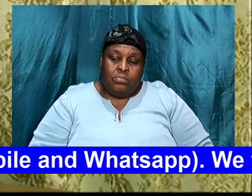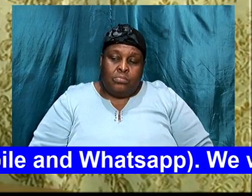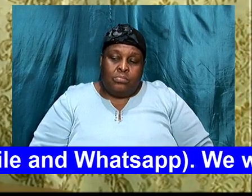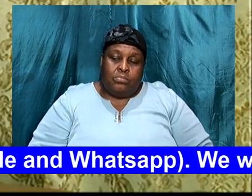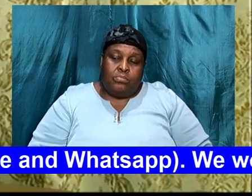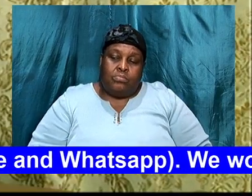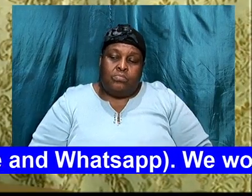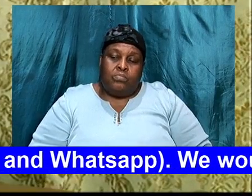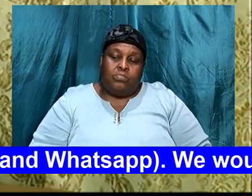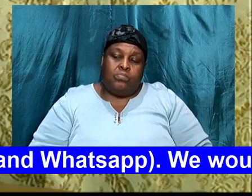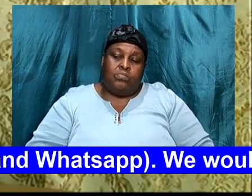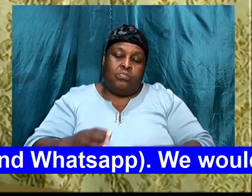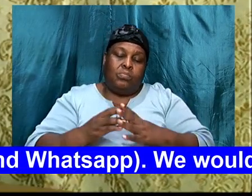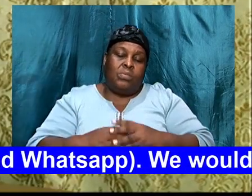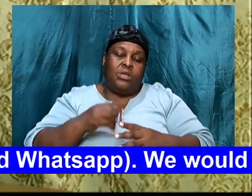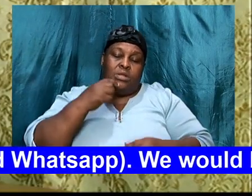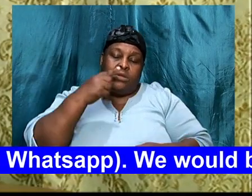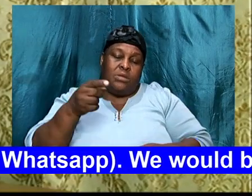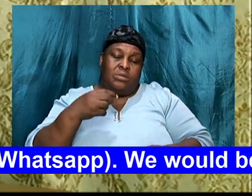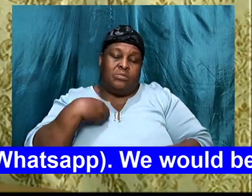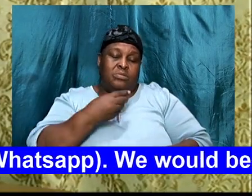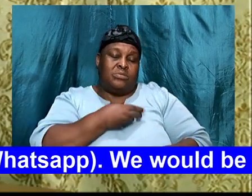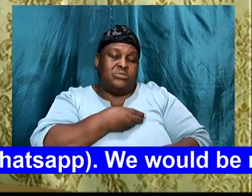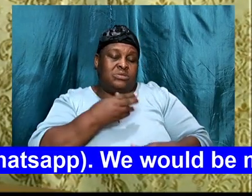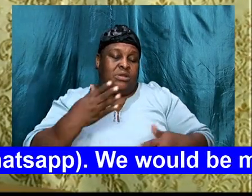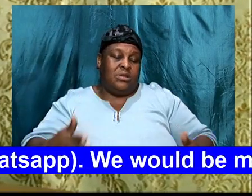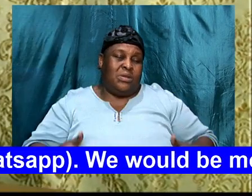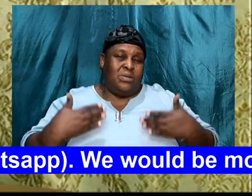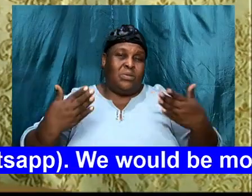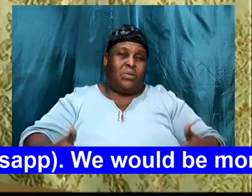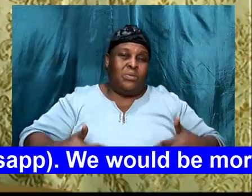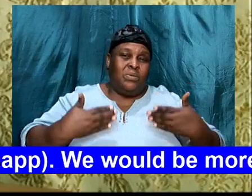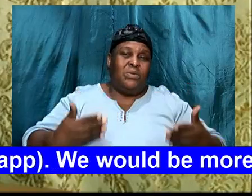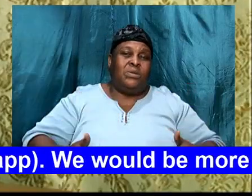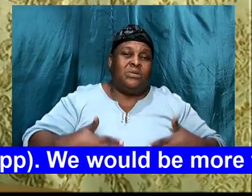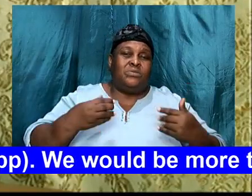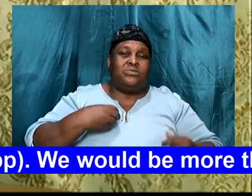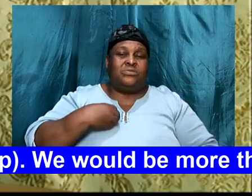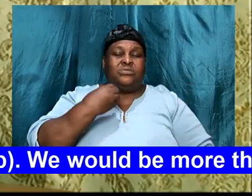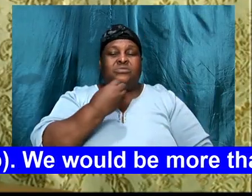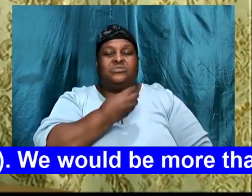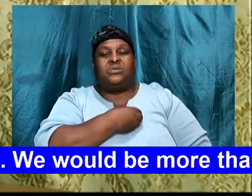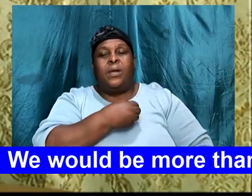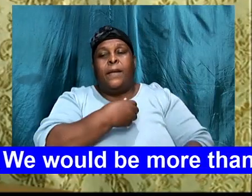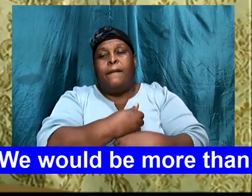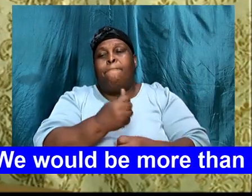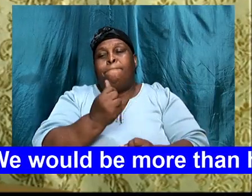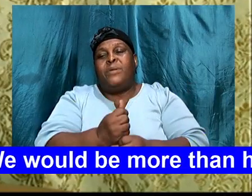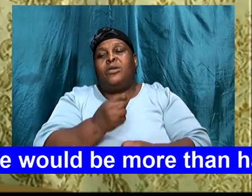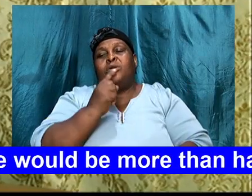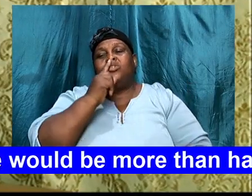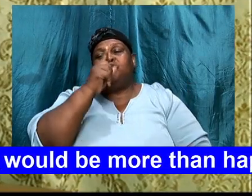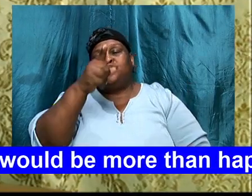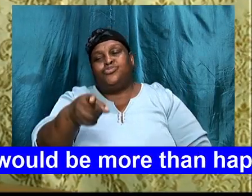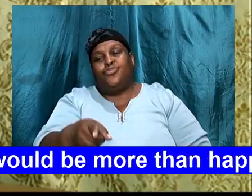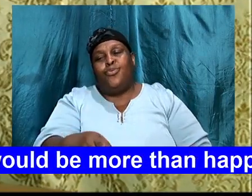I then, implore us, I then, encourage us, to make sure, that we,